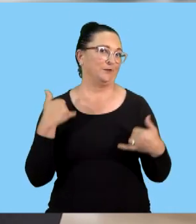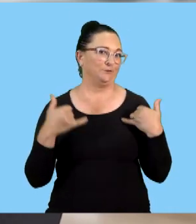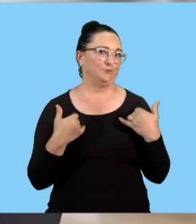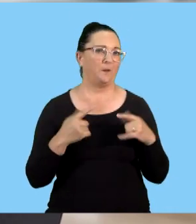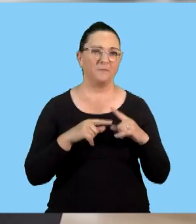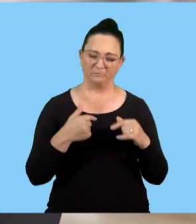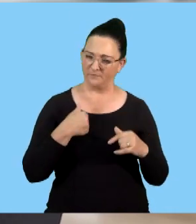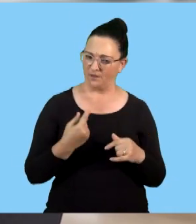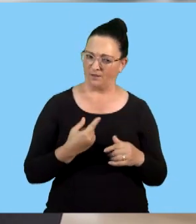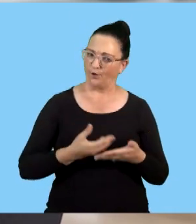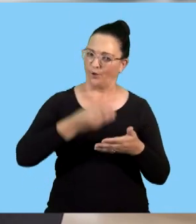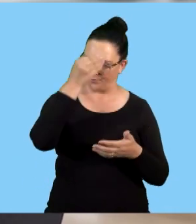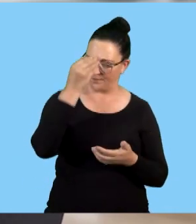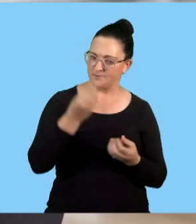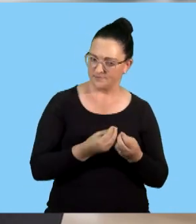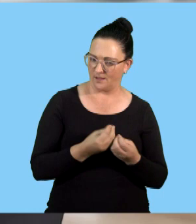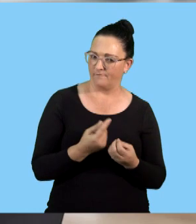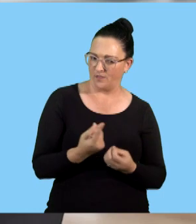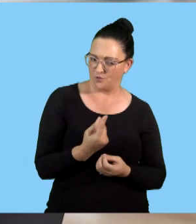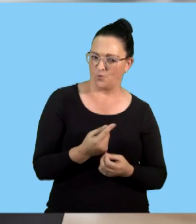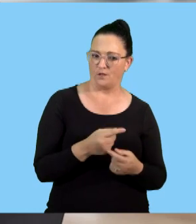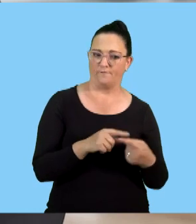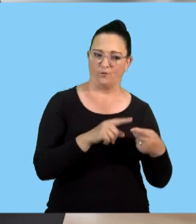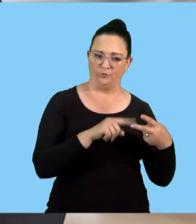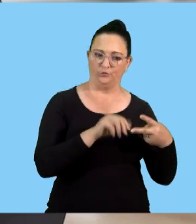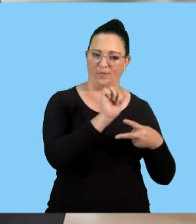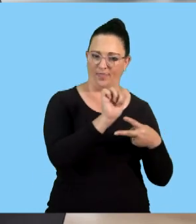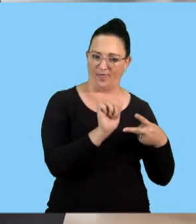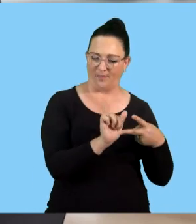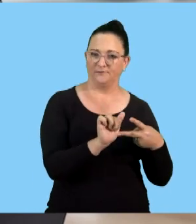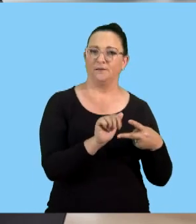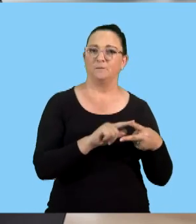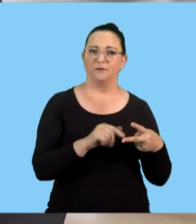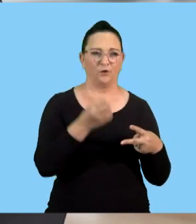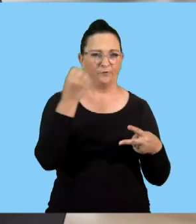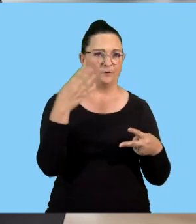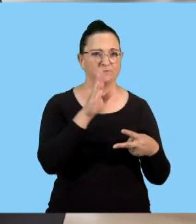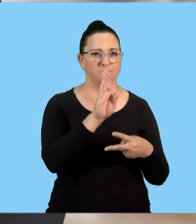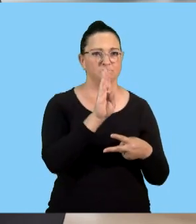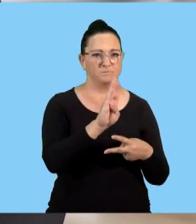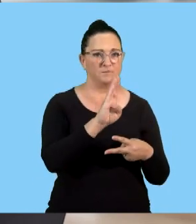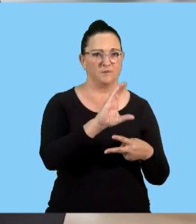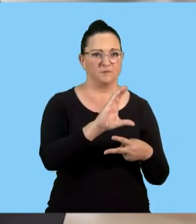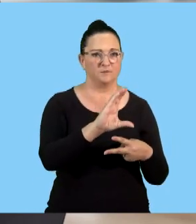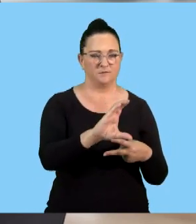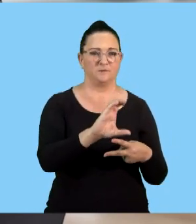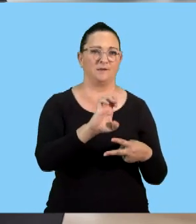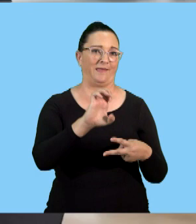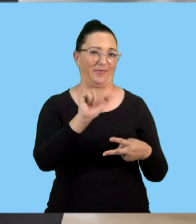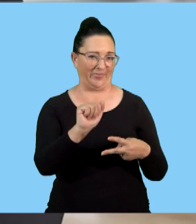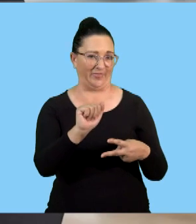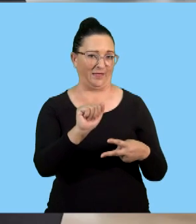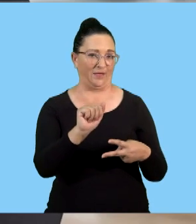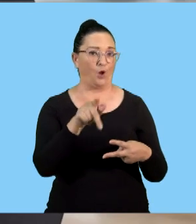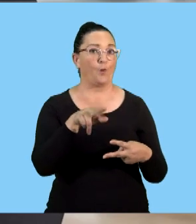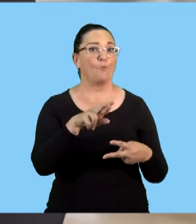it and not only enjoyed, but I've learned so much the BCA and the COIDA. Don't forget, we spoke about the BCA having, um, the,